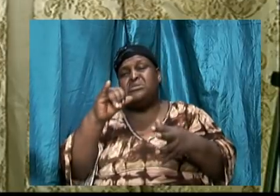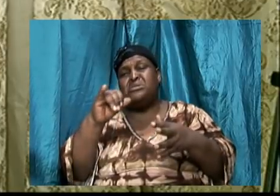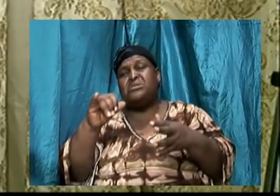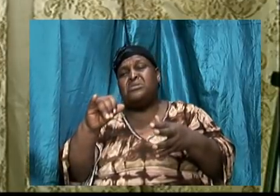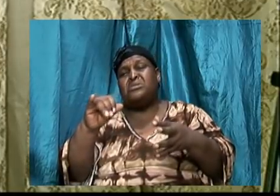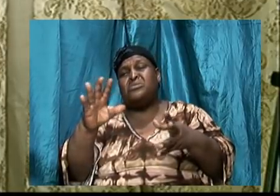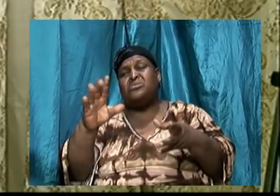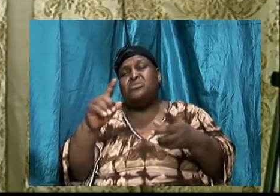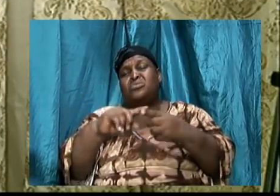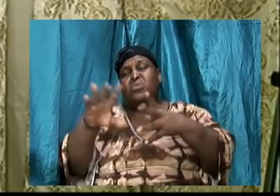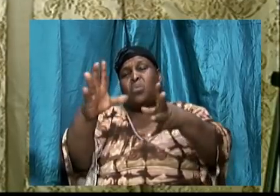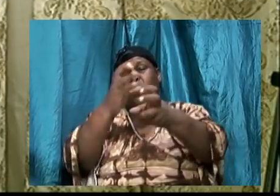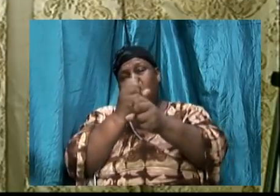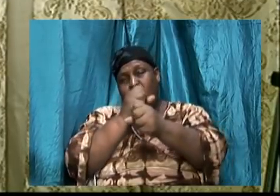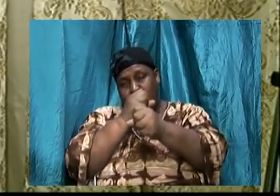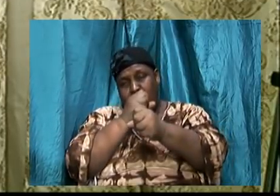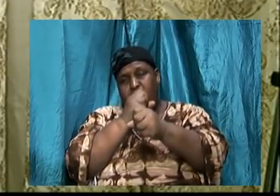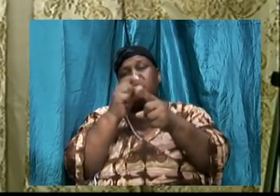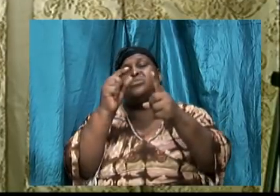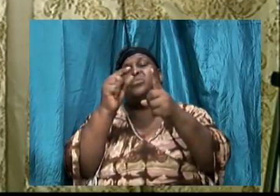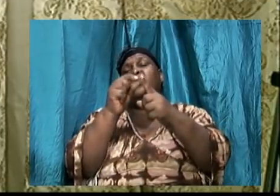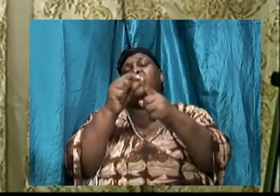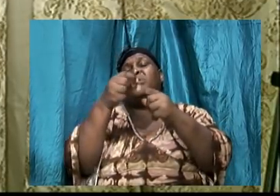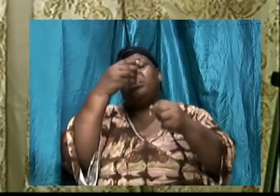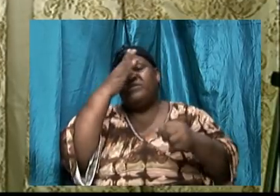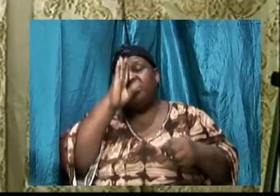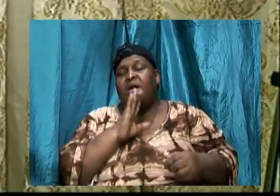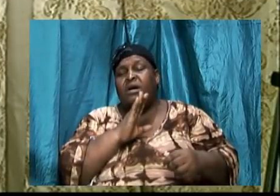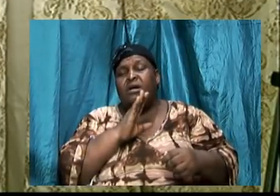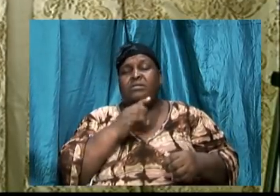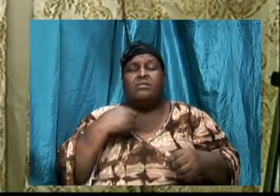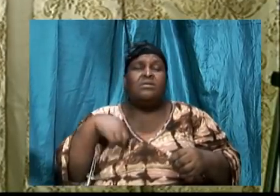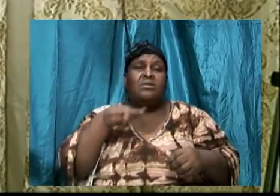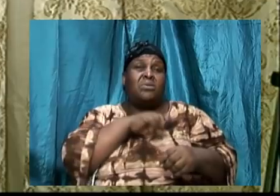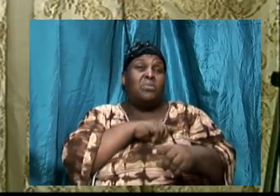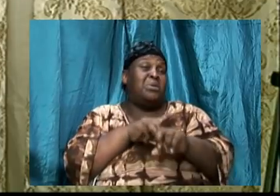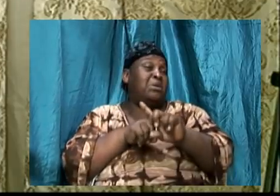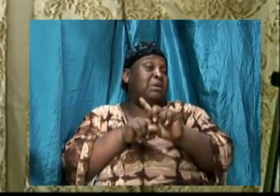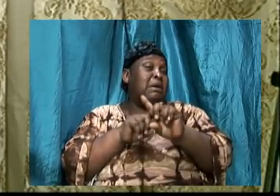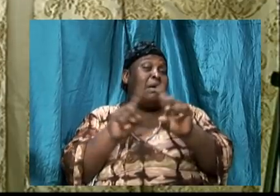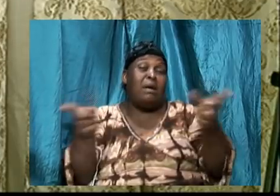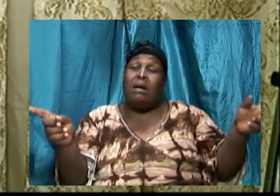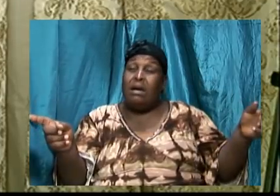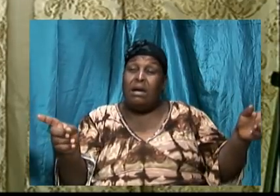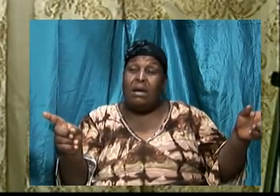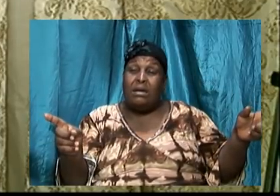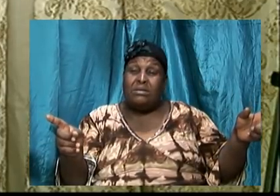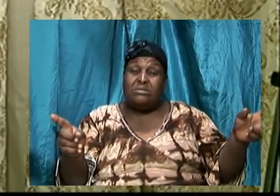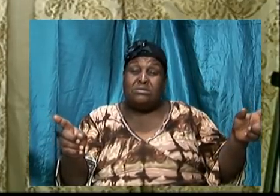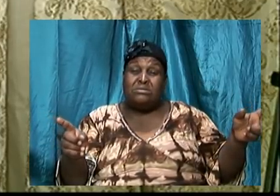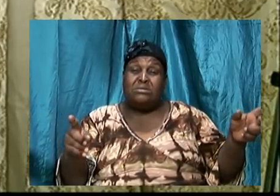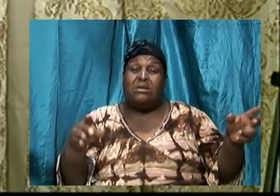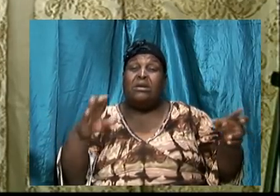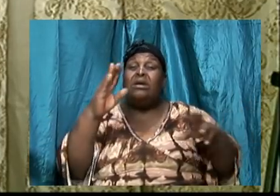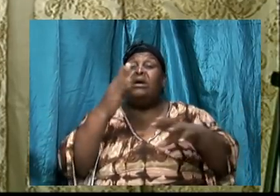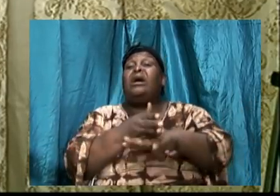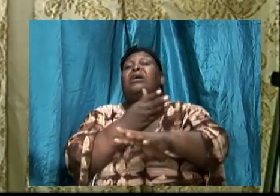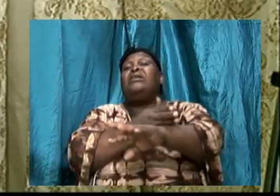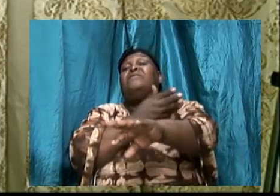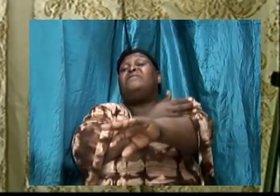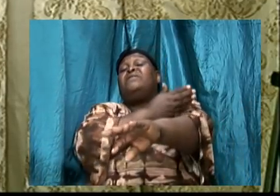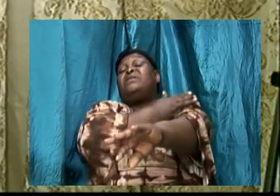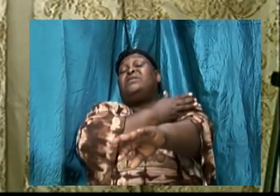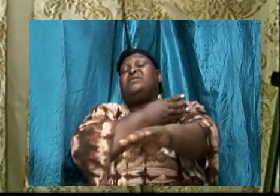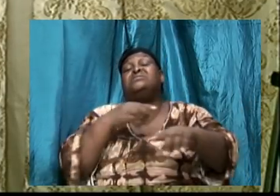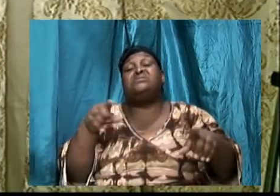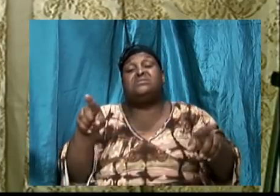cannot, I say again, we cannot and we will not advance as children of God